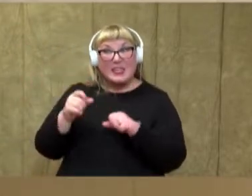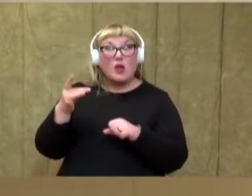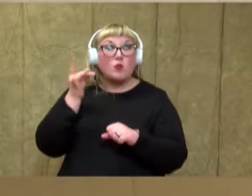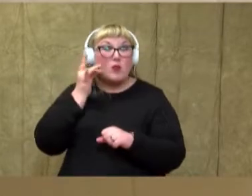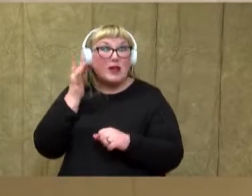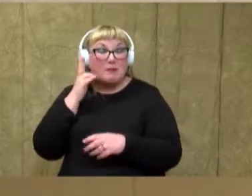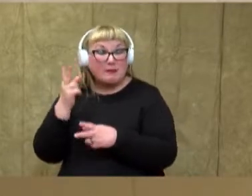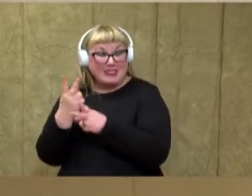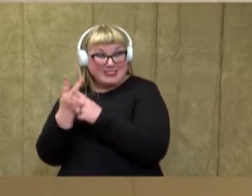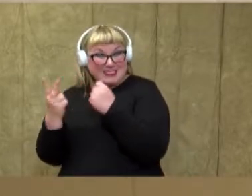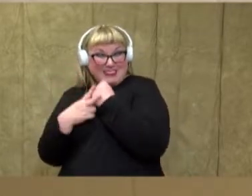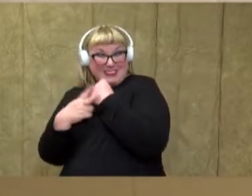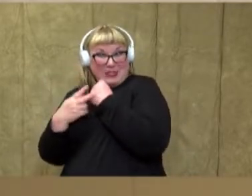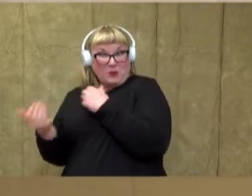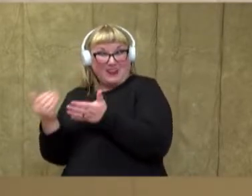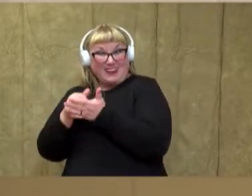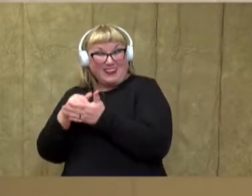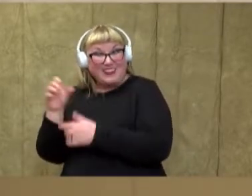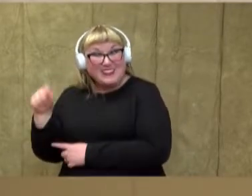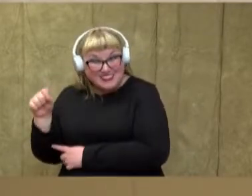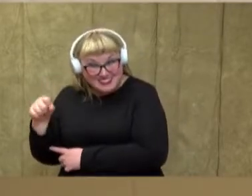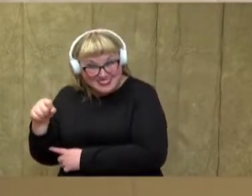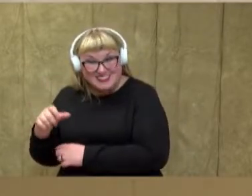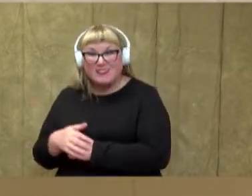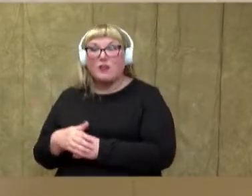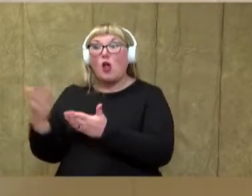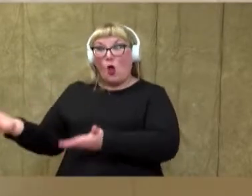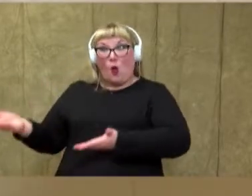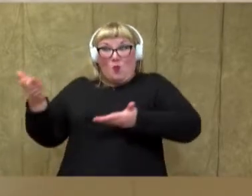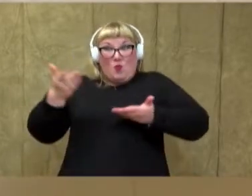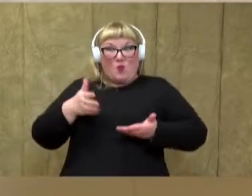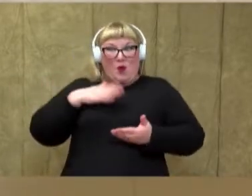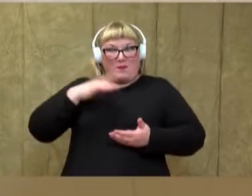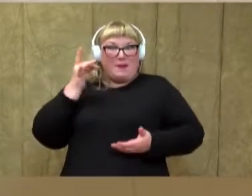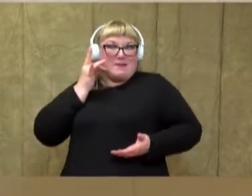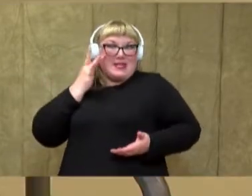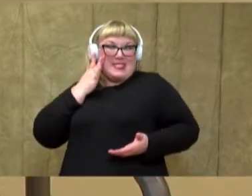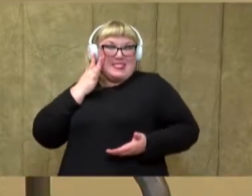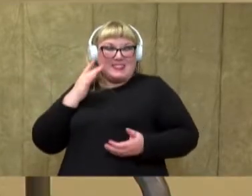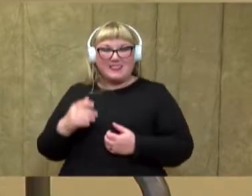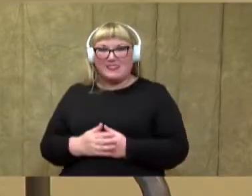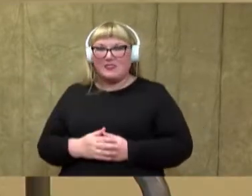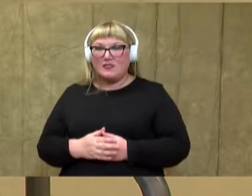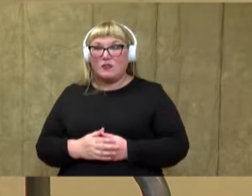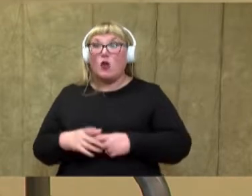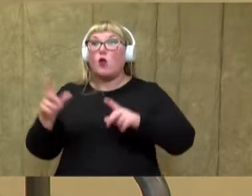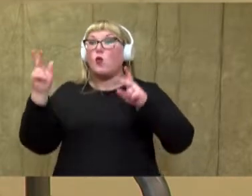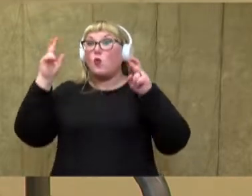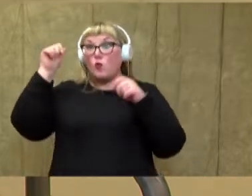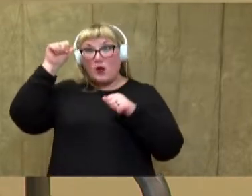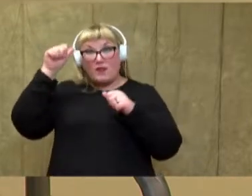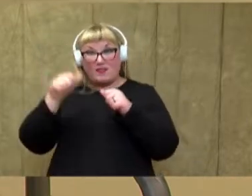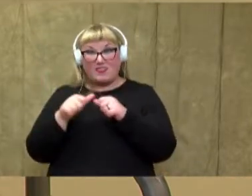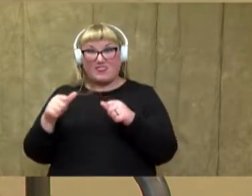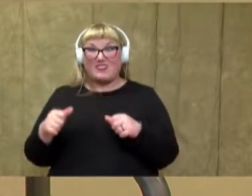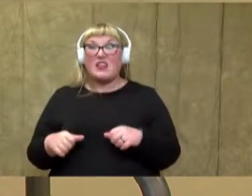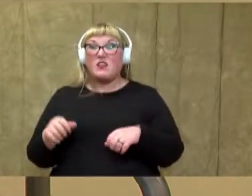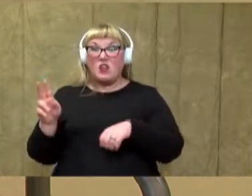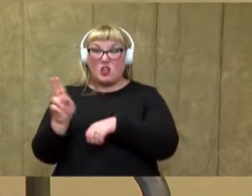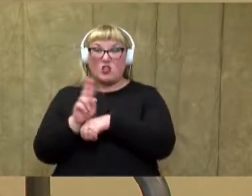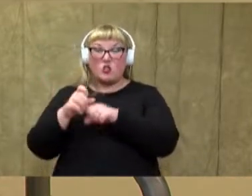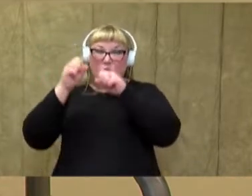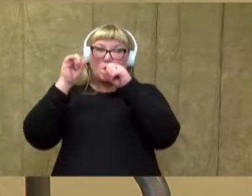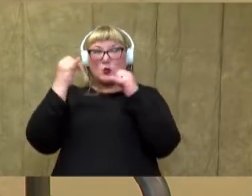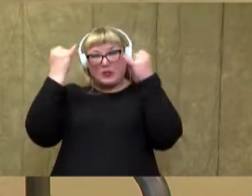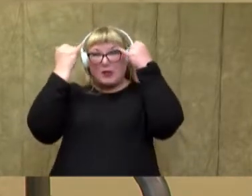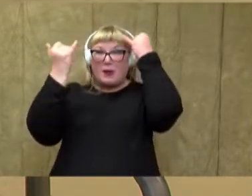today? Great. Okay, so I've brought my bees along with me. And remember, we have to use some of that